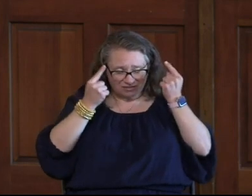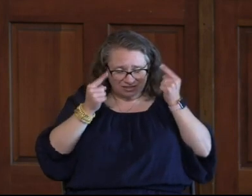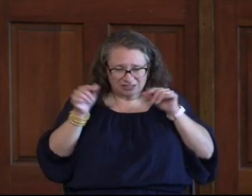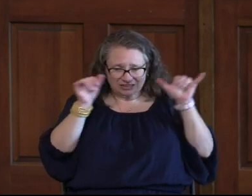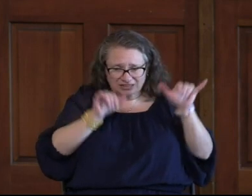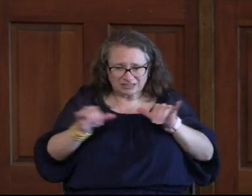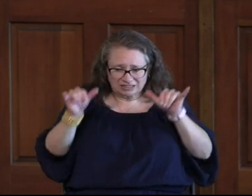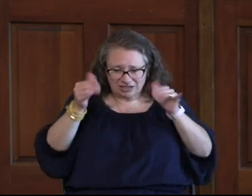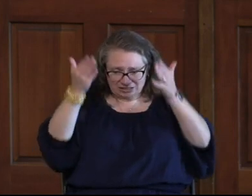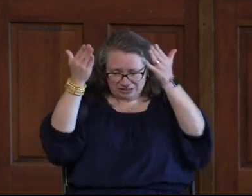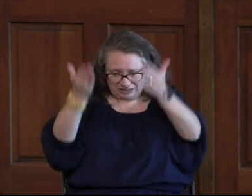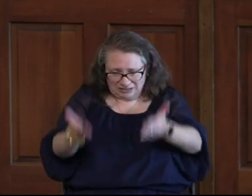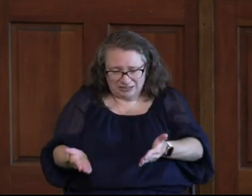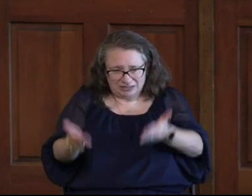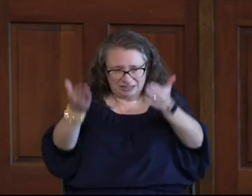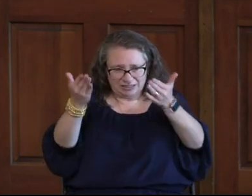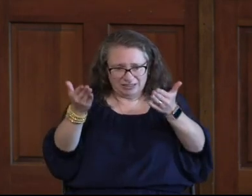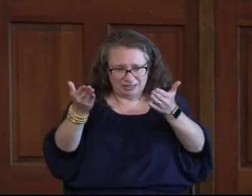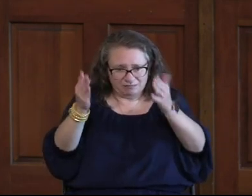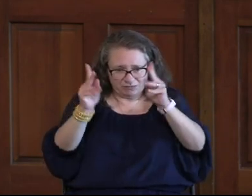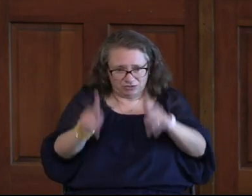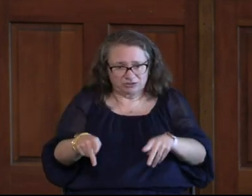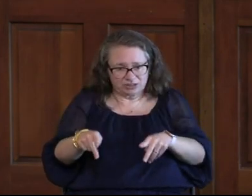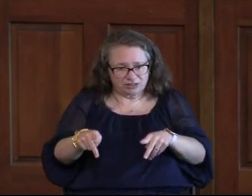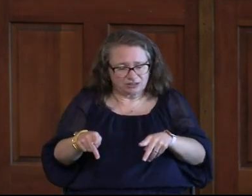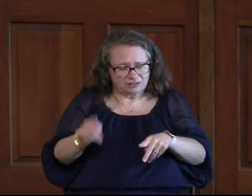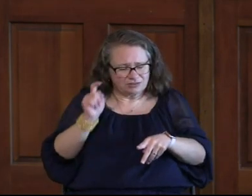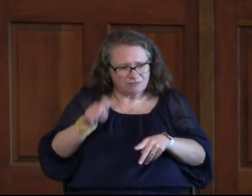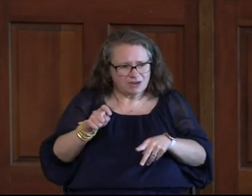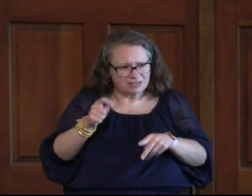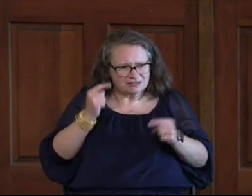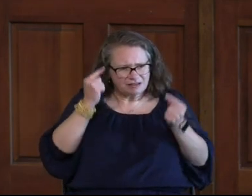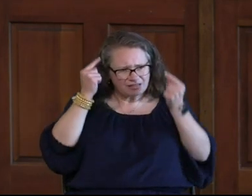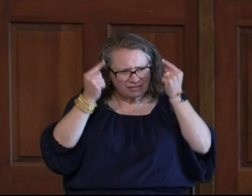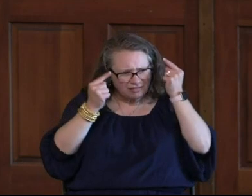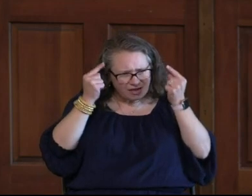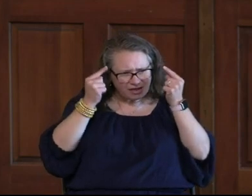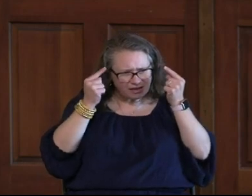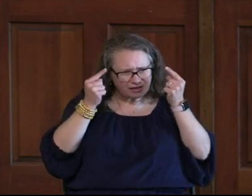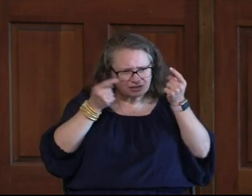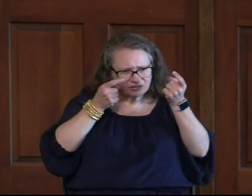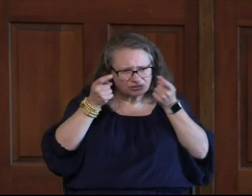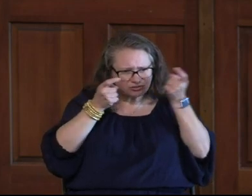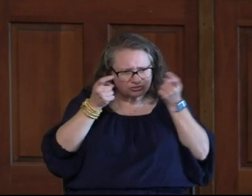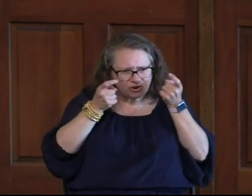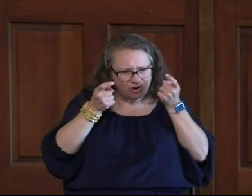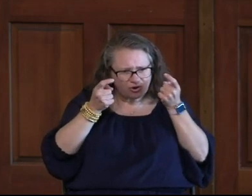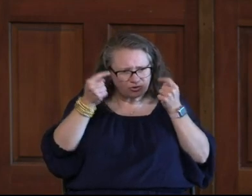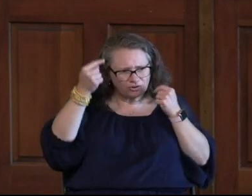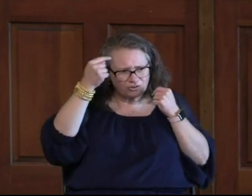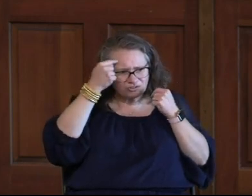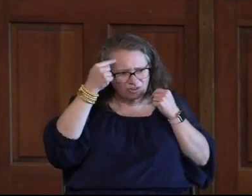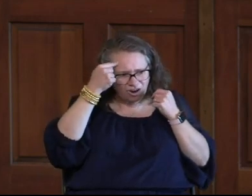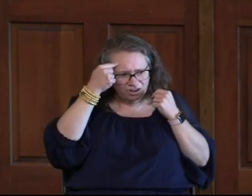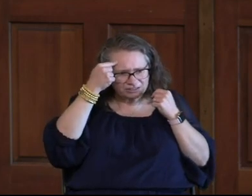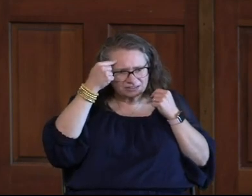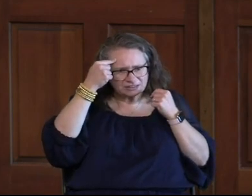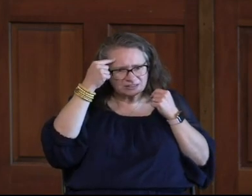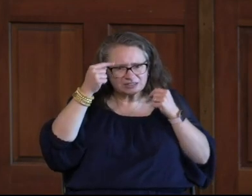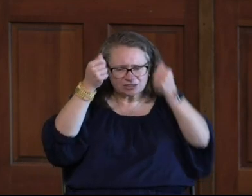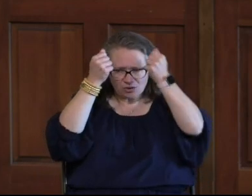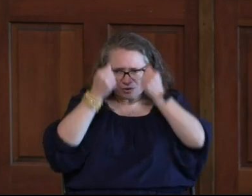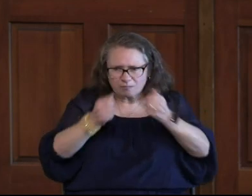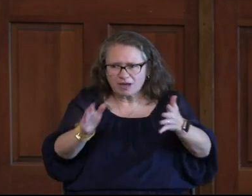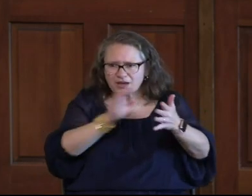So is he Or so is she You have to Take your thoughts Captive That's what Paul says Take your thoughts Captive To